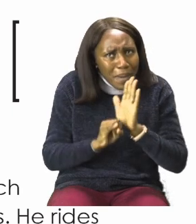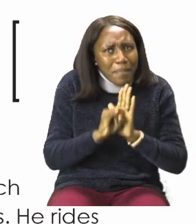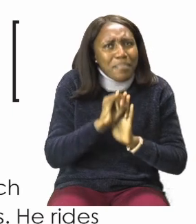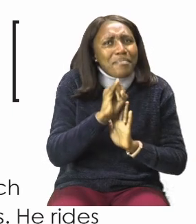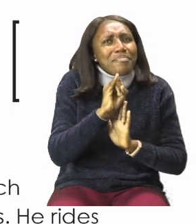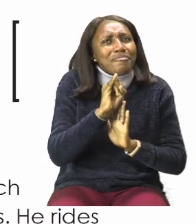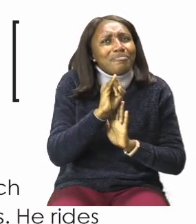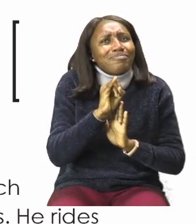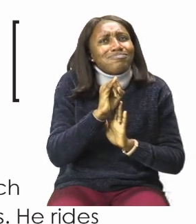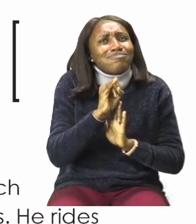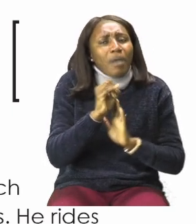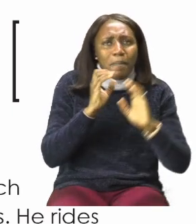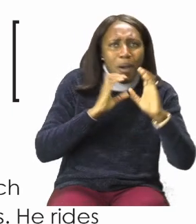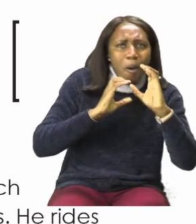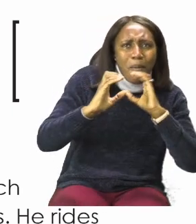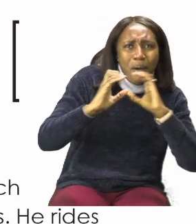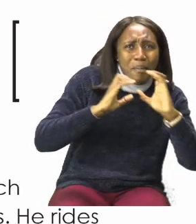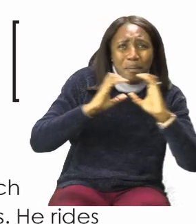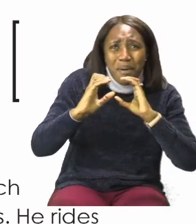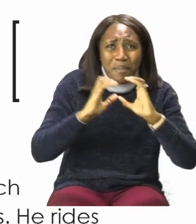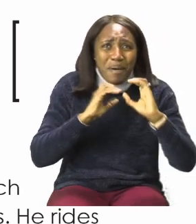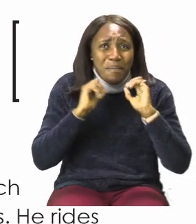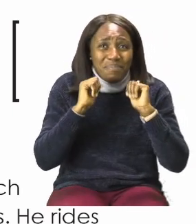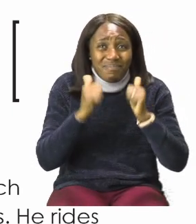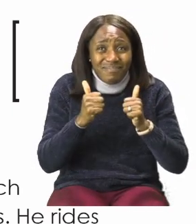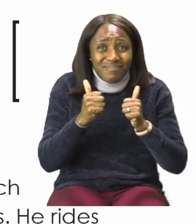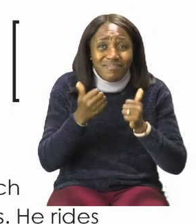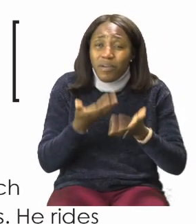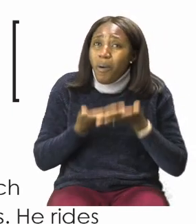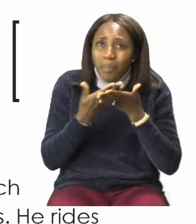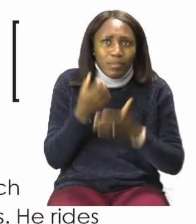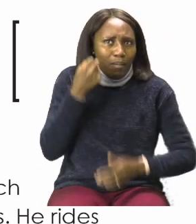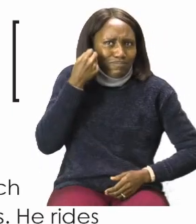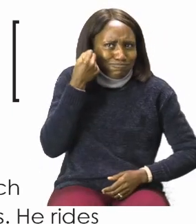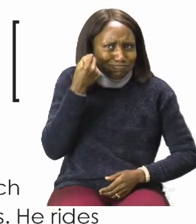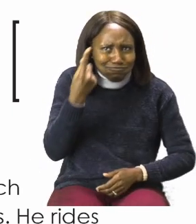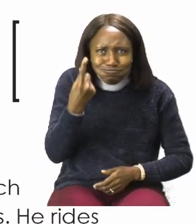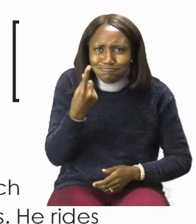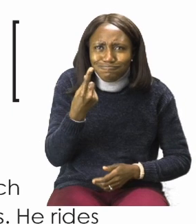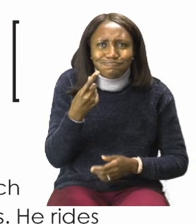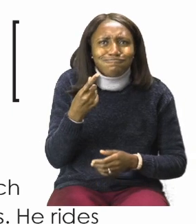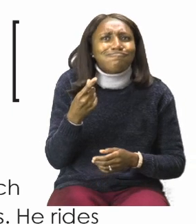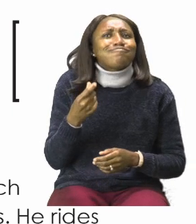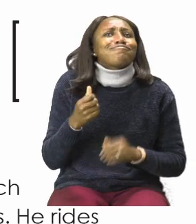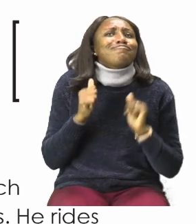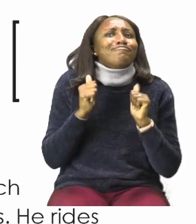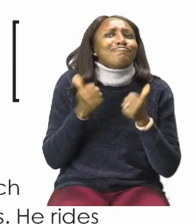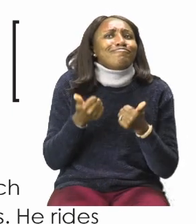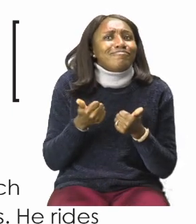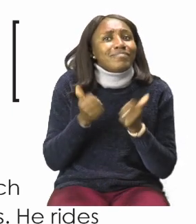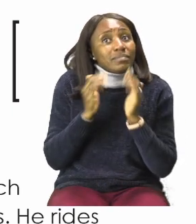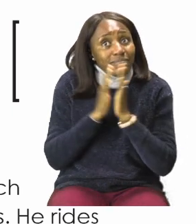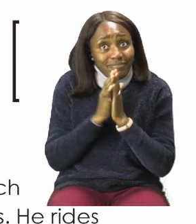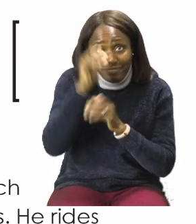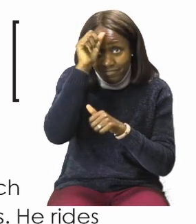help us with our communication and then they help us to understand. Remember when we're doing a reading comprehension